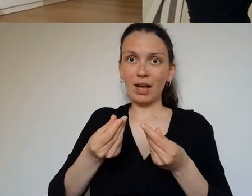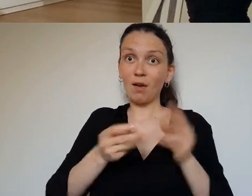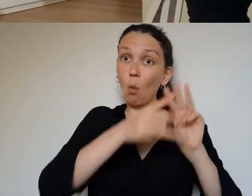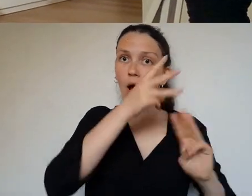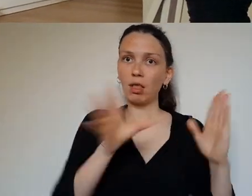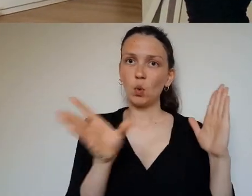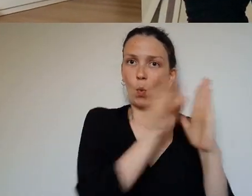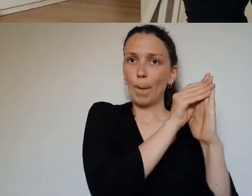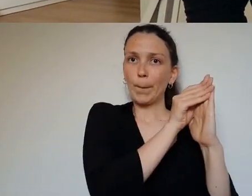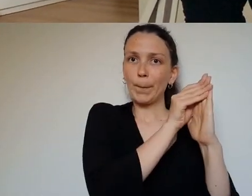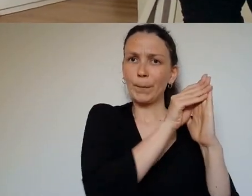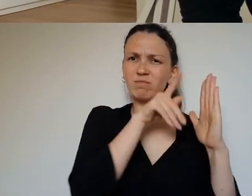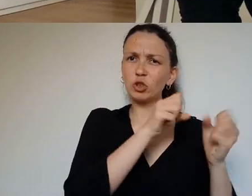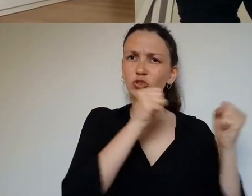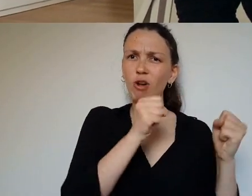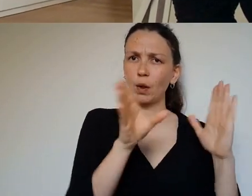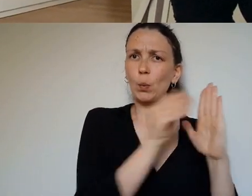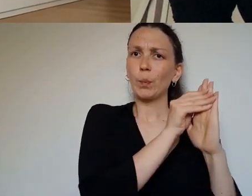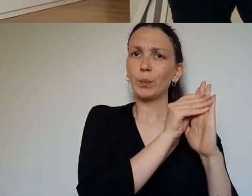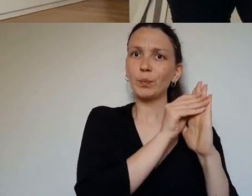enables the rich unfolding to take place.